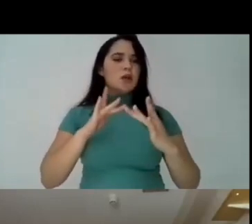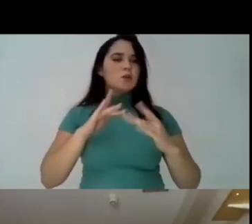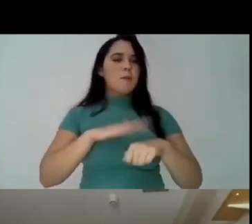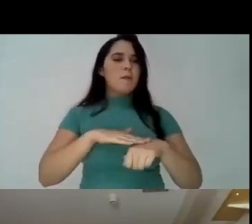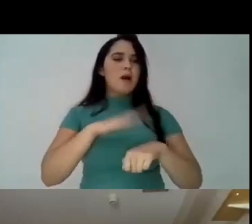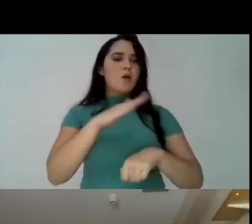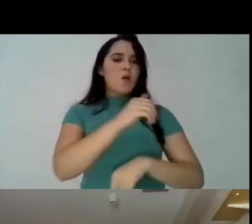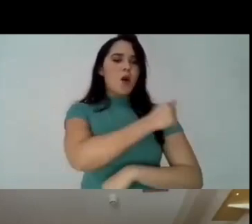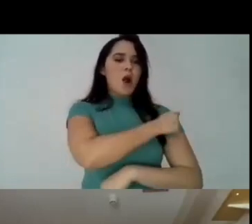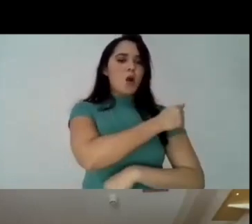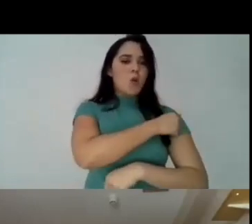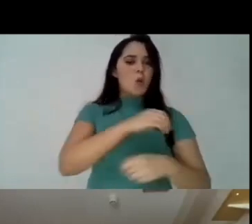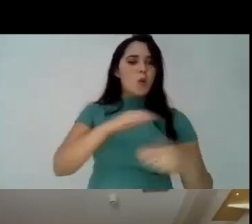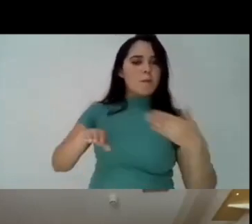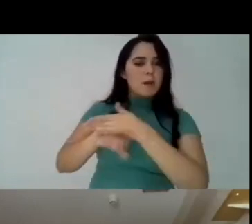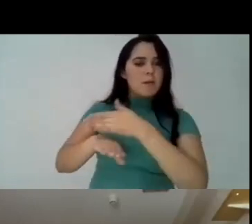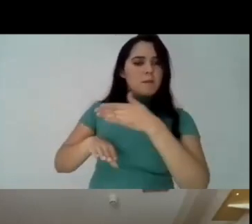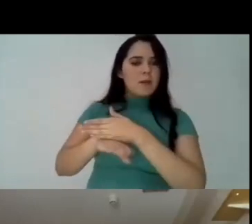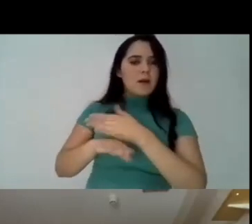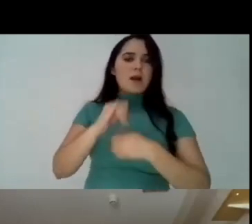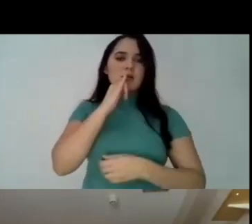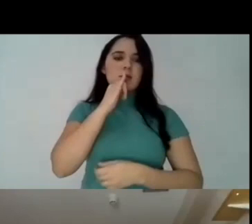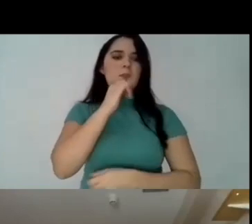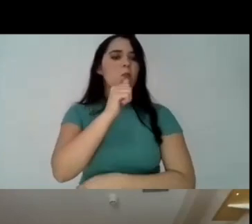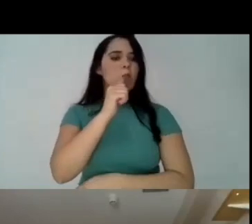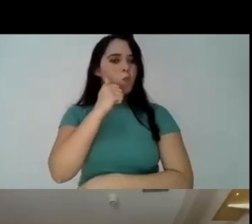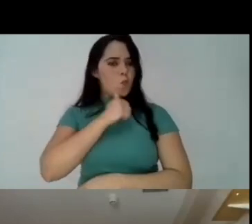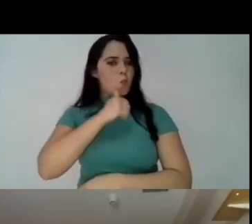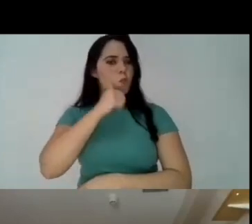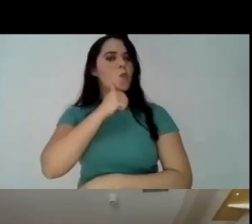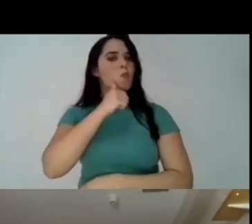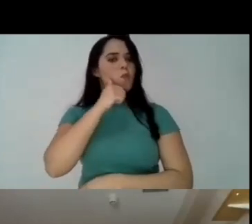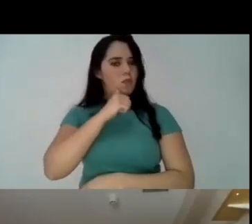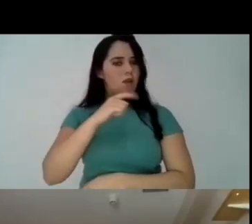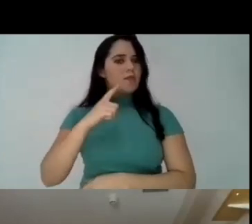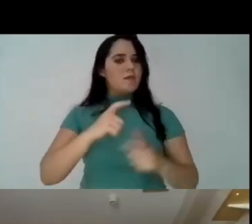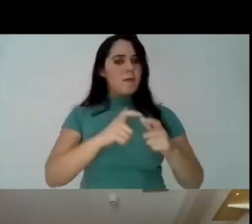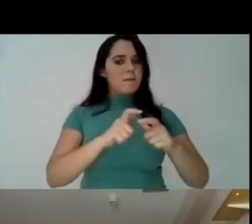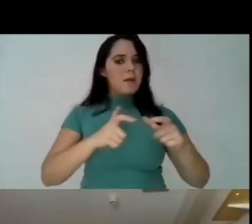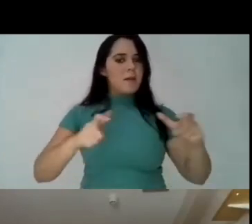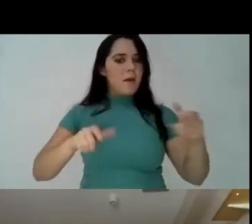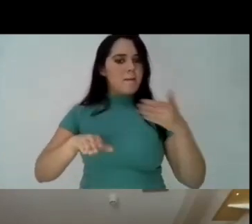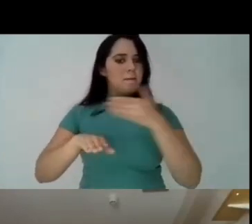to make this to encompass the students better